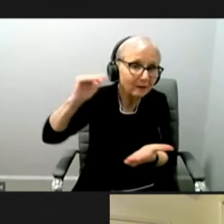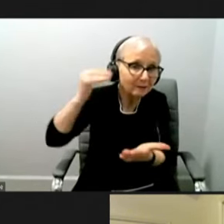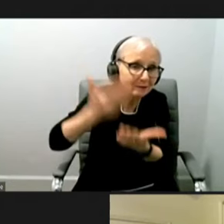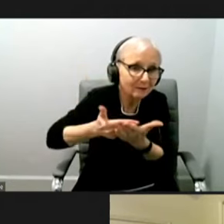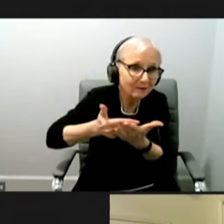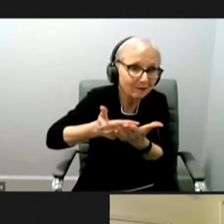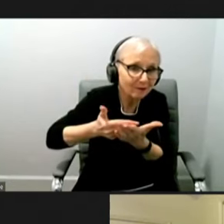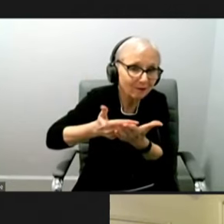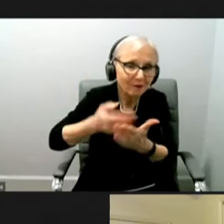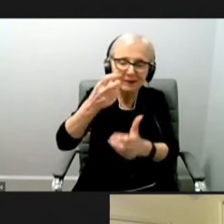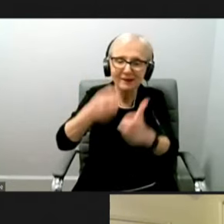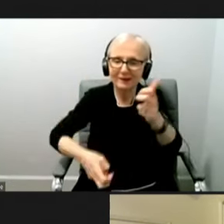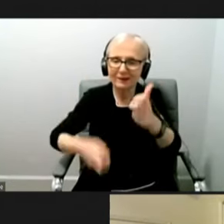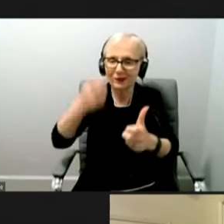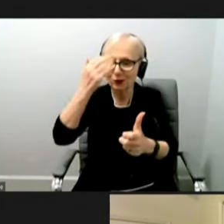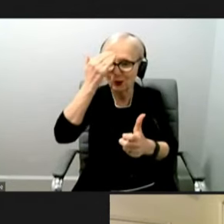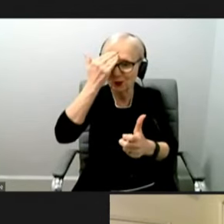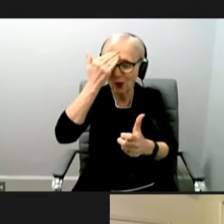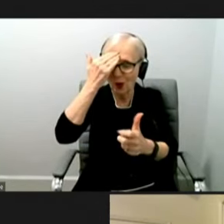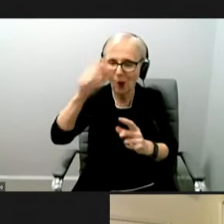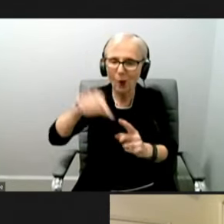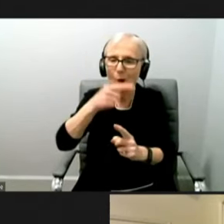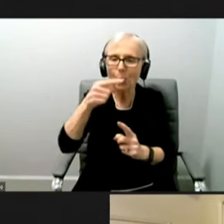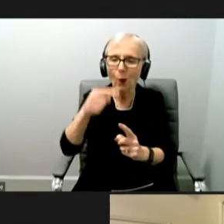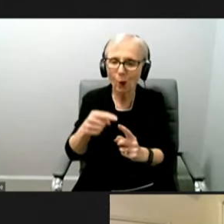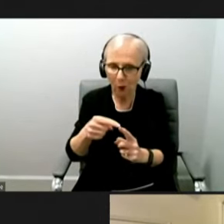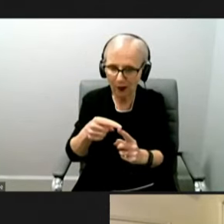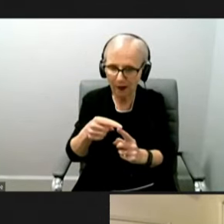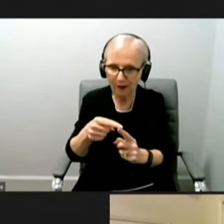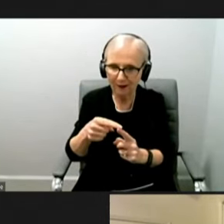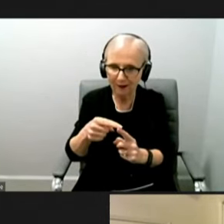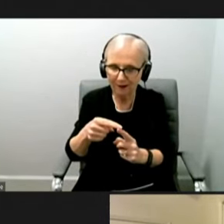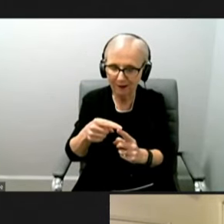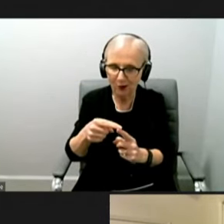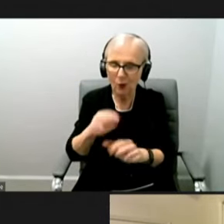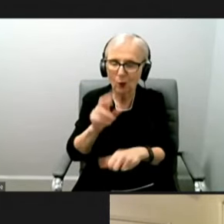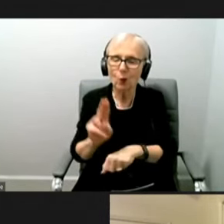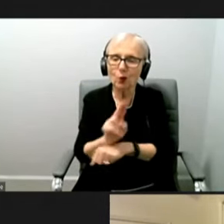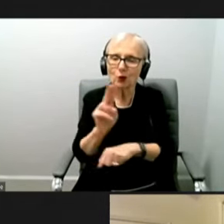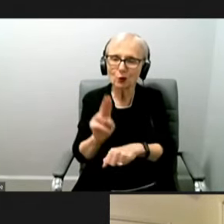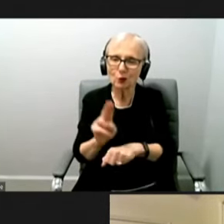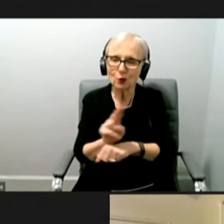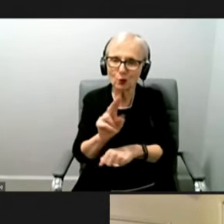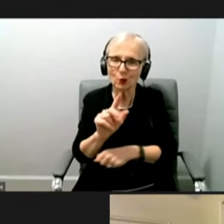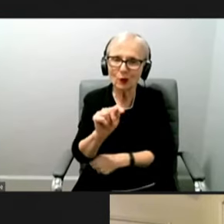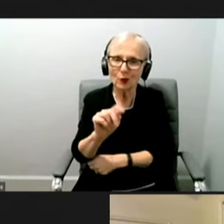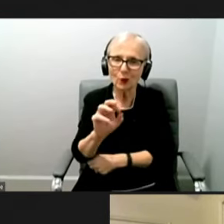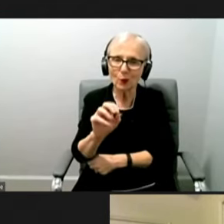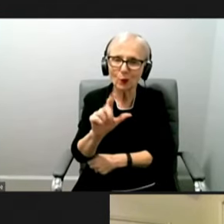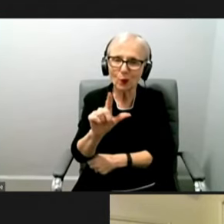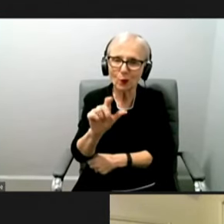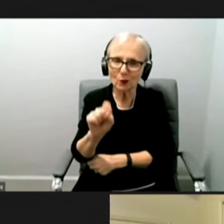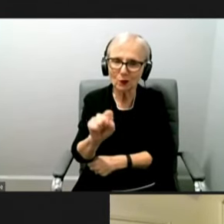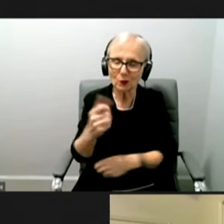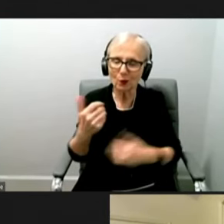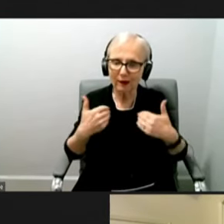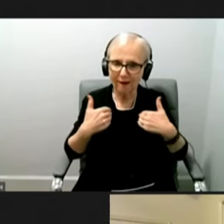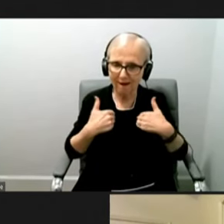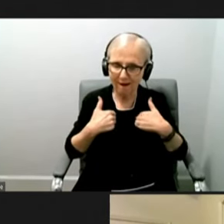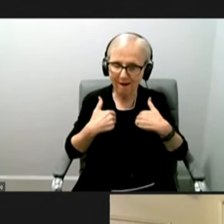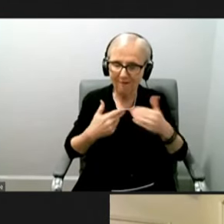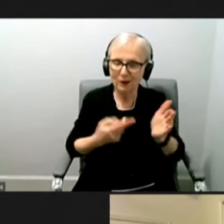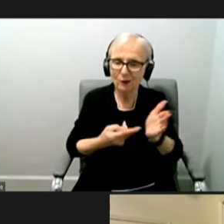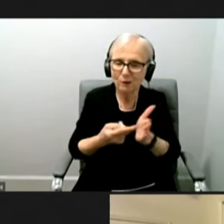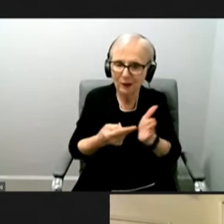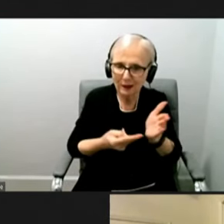Yeah, it's difficult to know when. So at this point, we're really using all the tools we have, as Dr. Trevanti explained, to make sure we